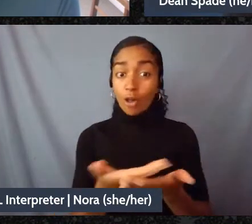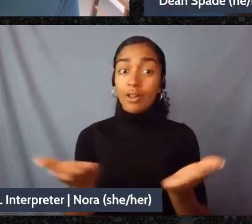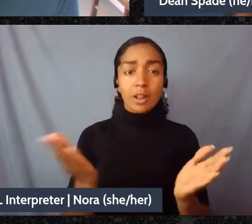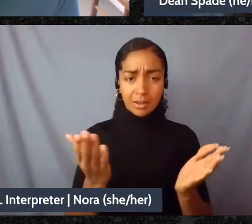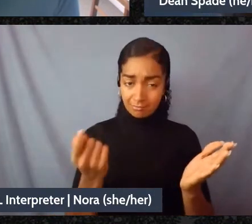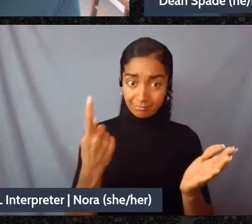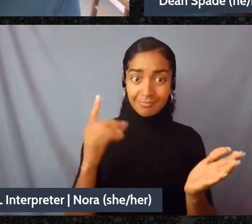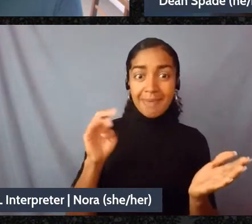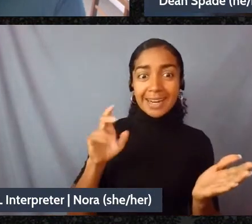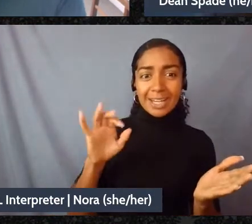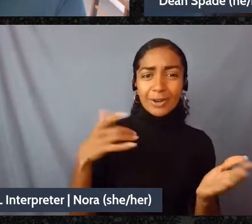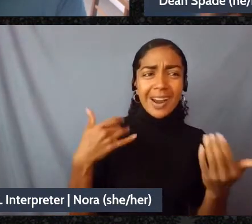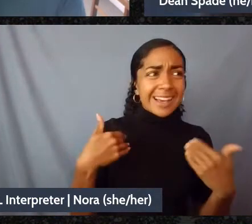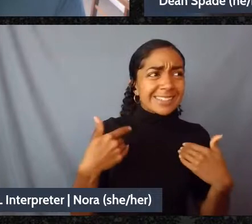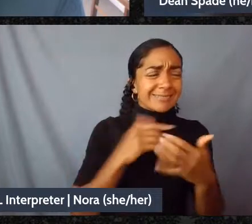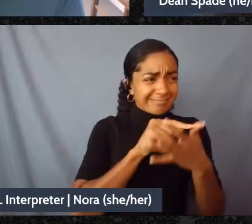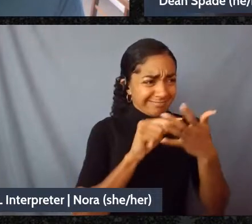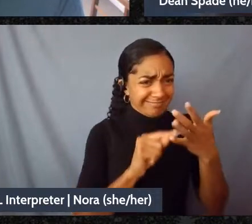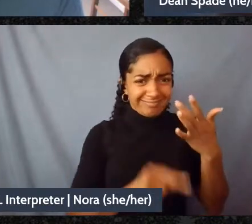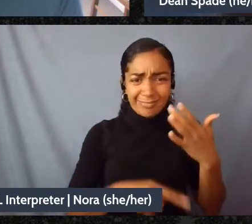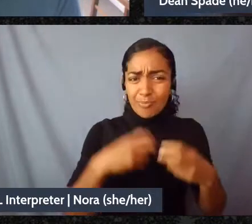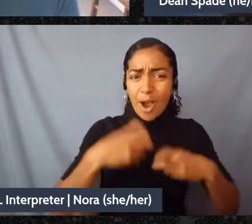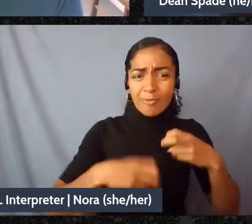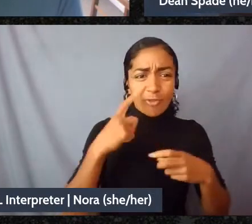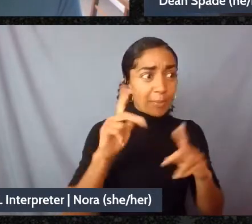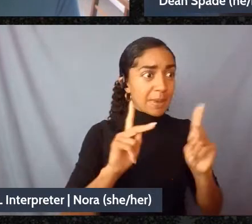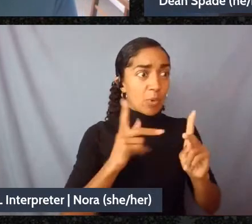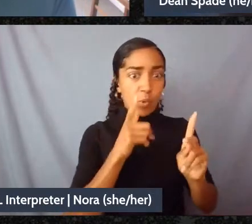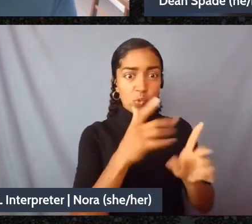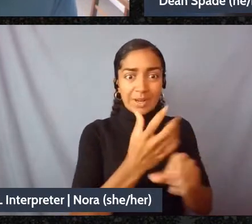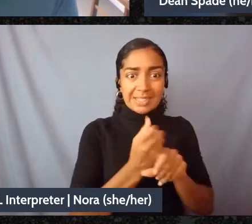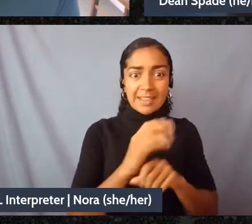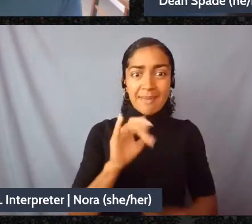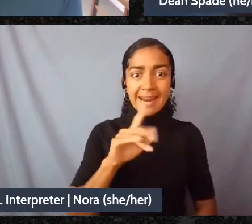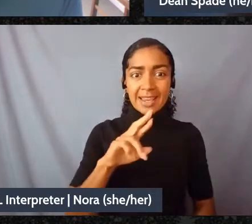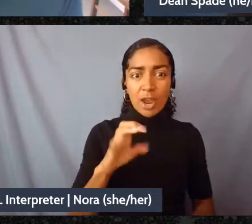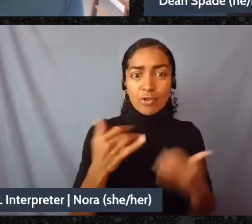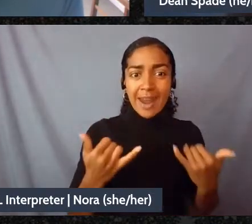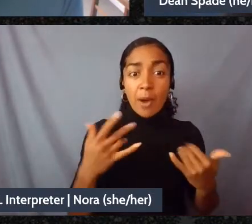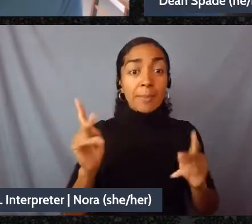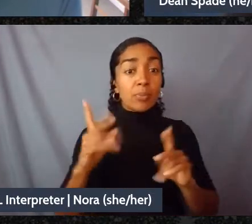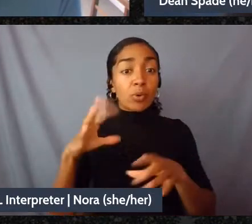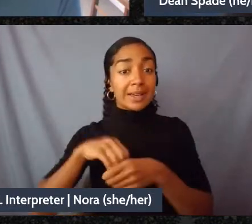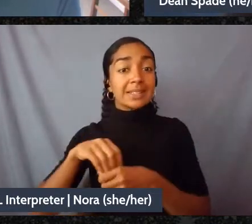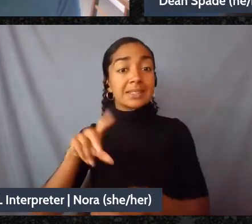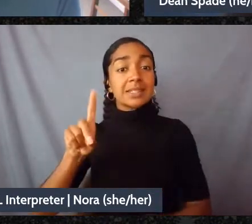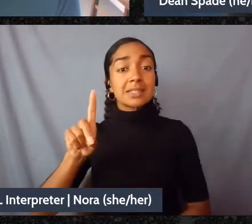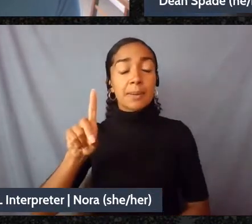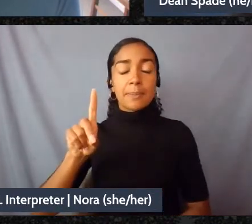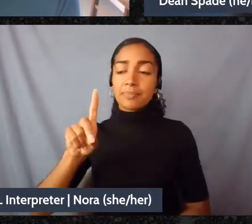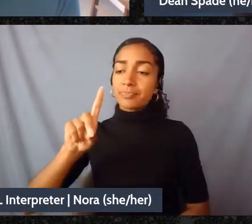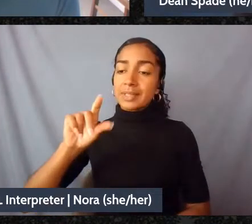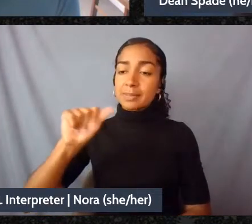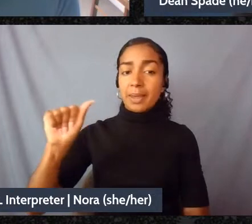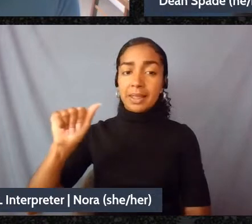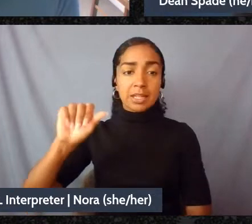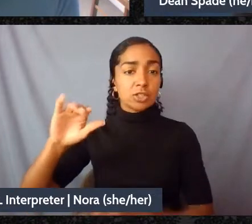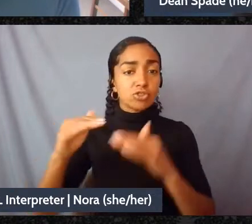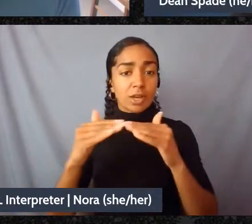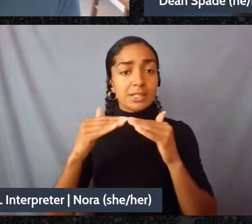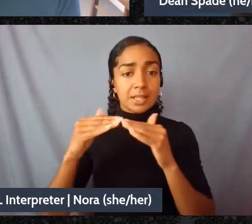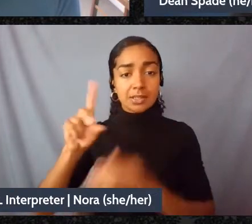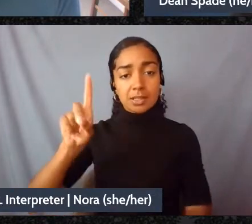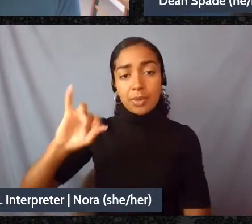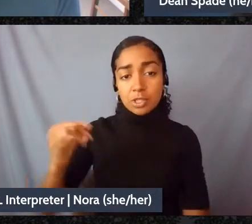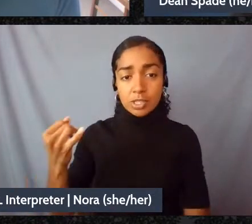now and you know people in disability justice communities are sharing this it's very clear um or you know many of us are involved